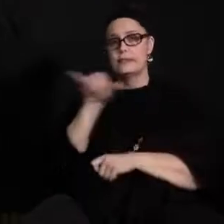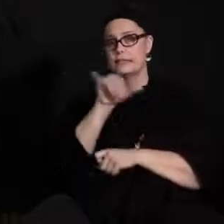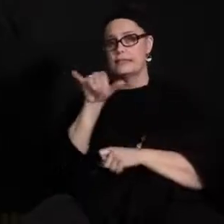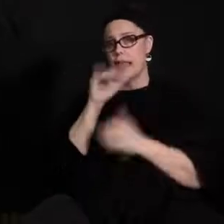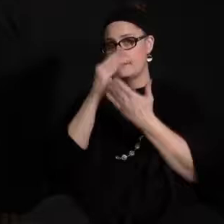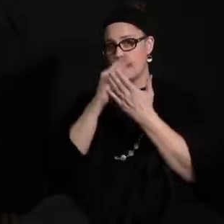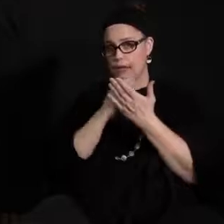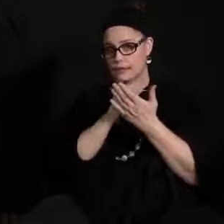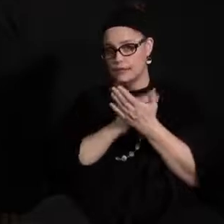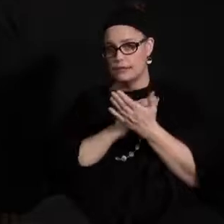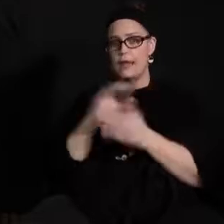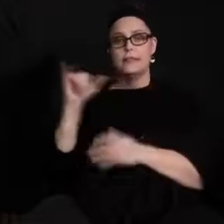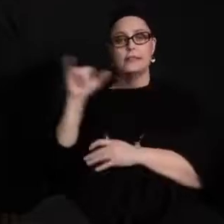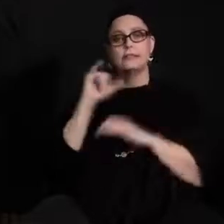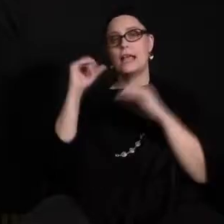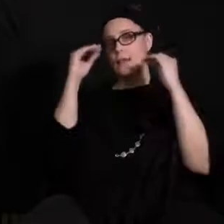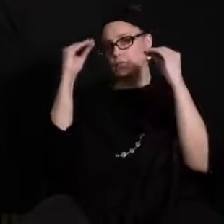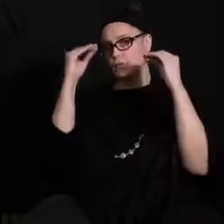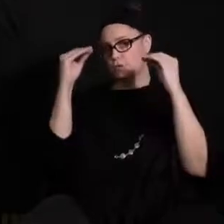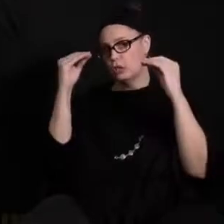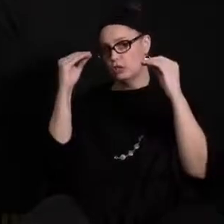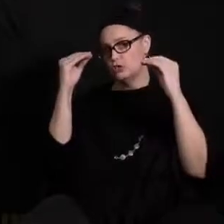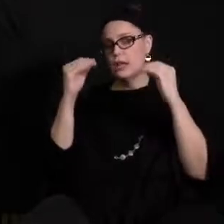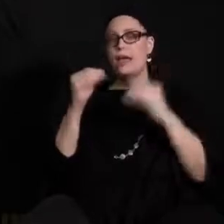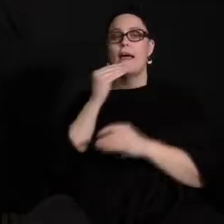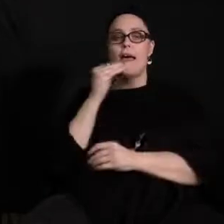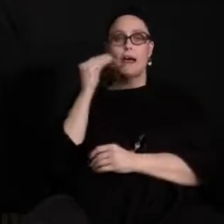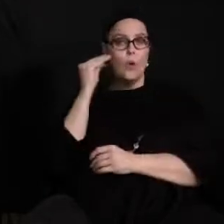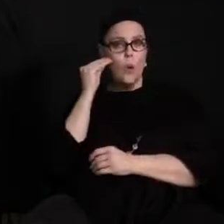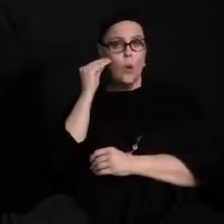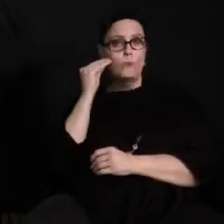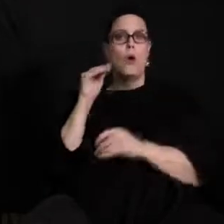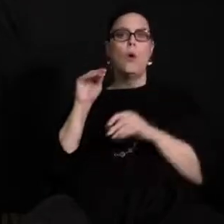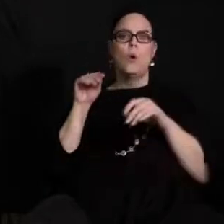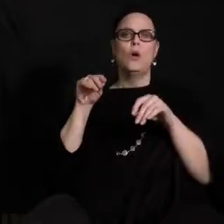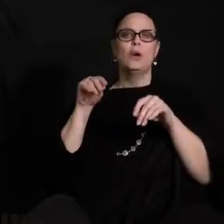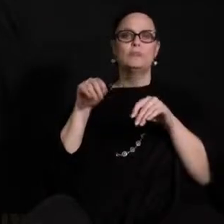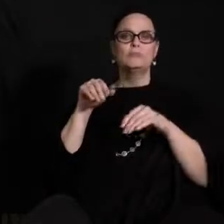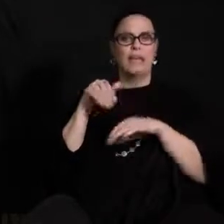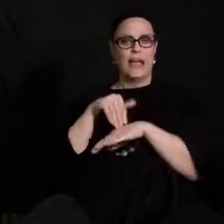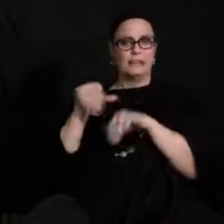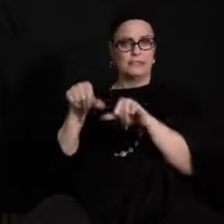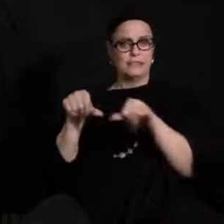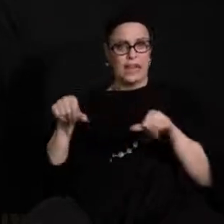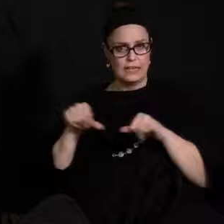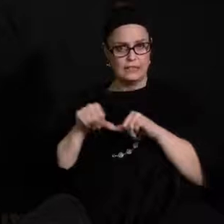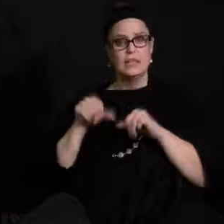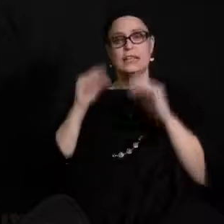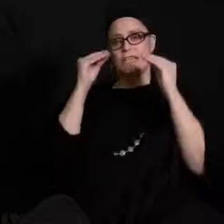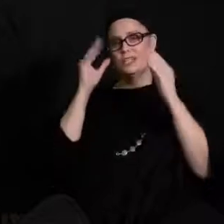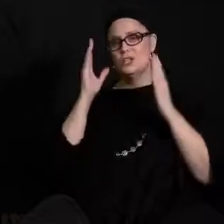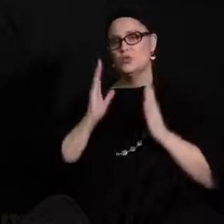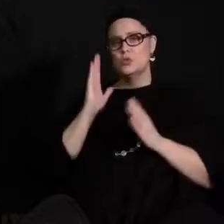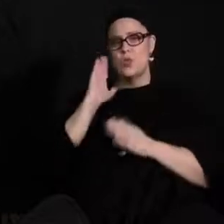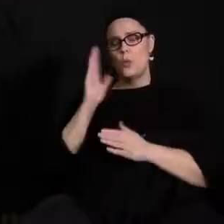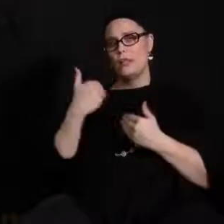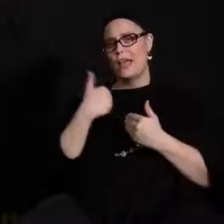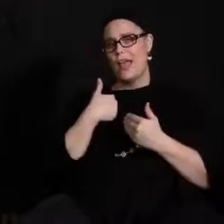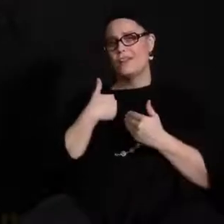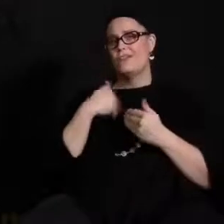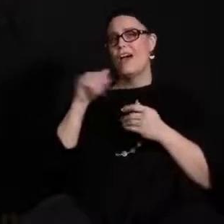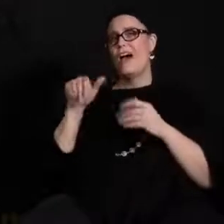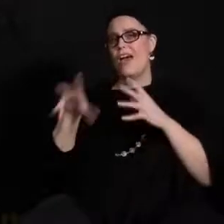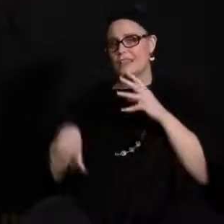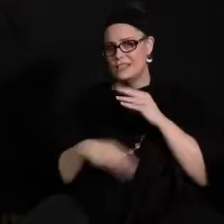and the same instruction for at home and on site teachers will have additional opportunities opportunities when